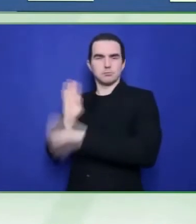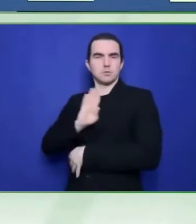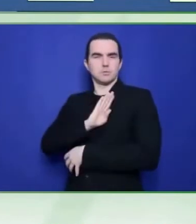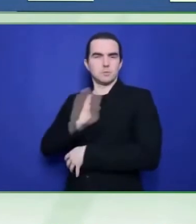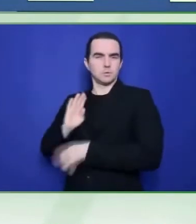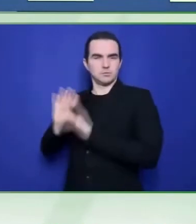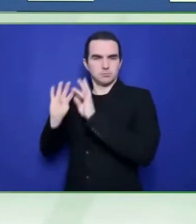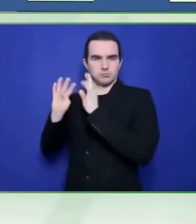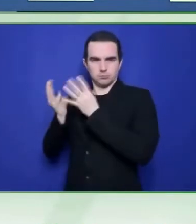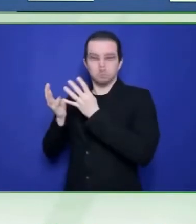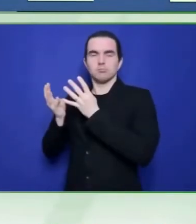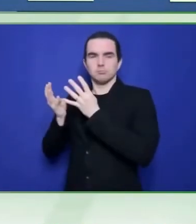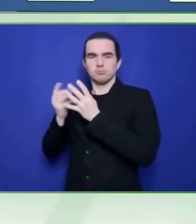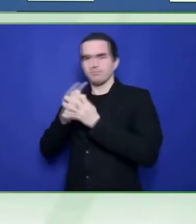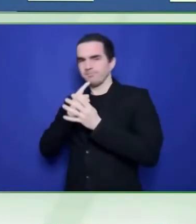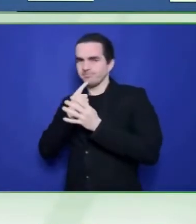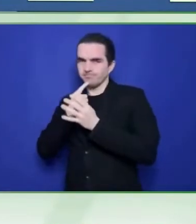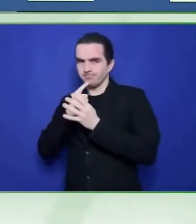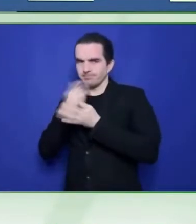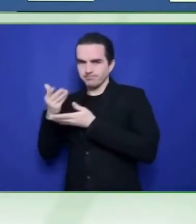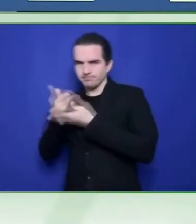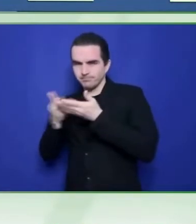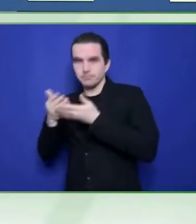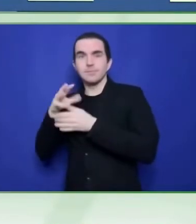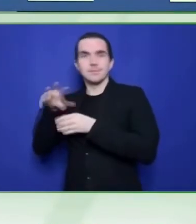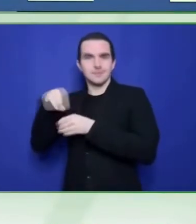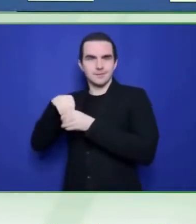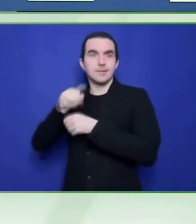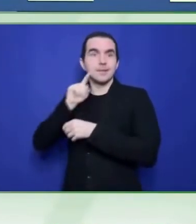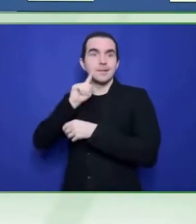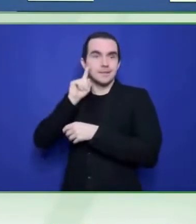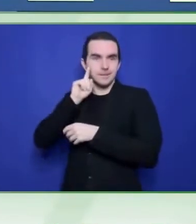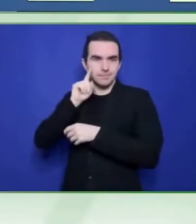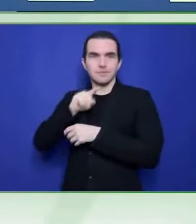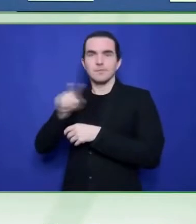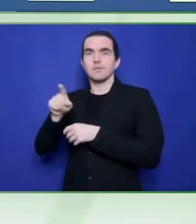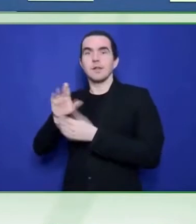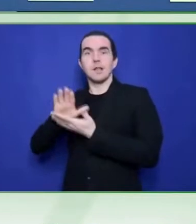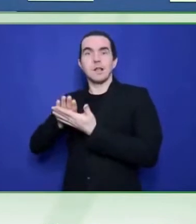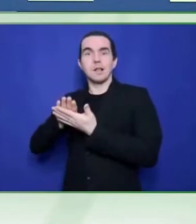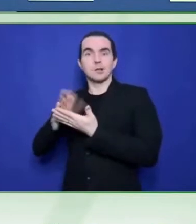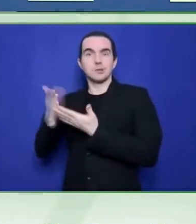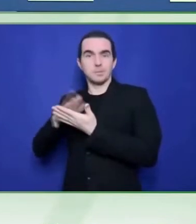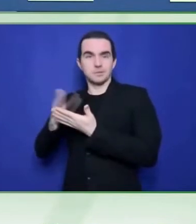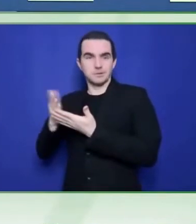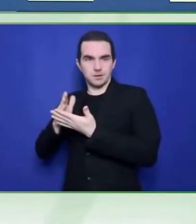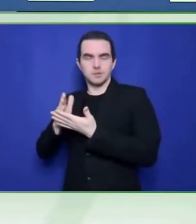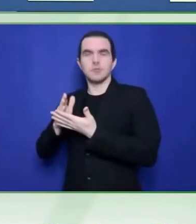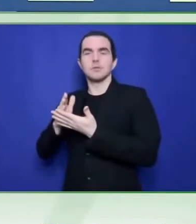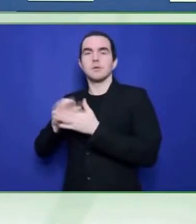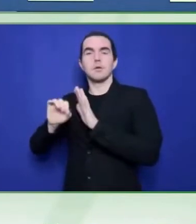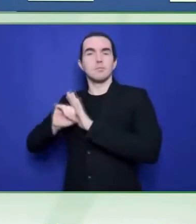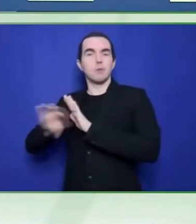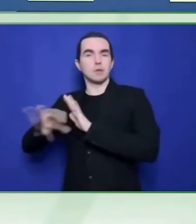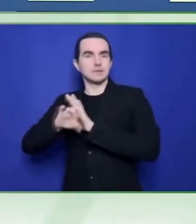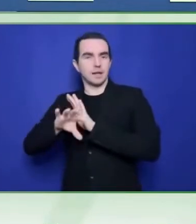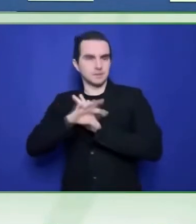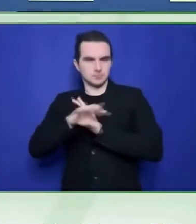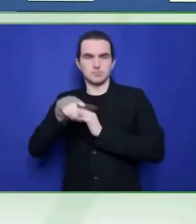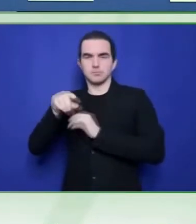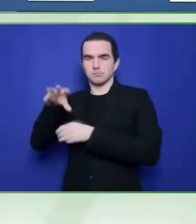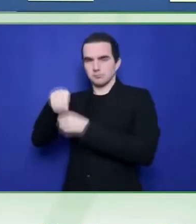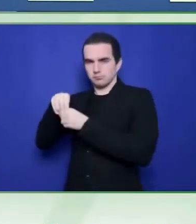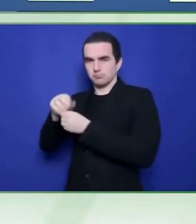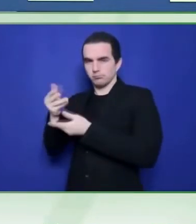Unlike as media-like newspapers, we are a media whose programs can be watched normally only once.